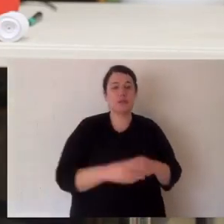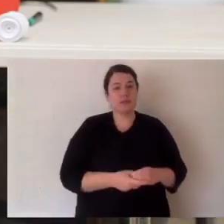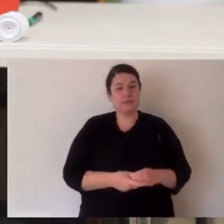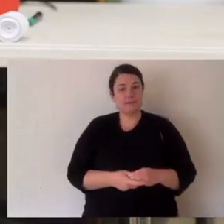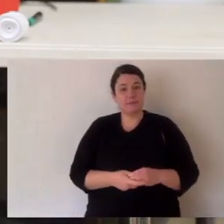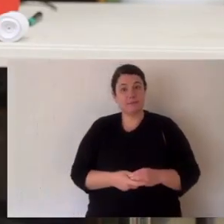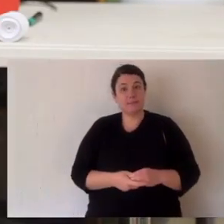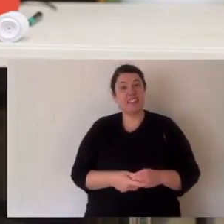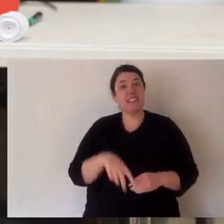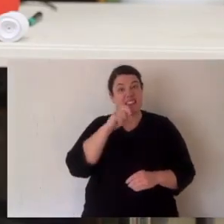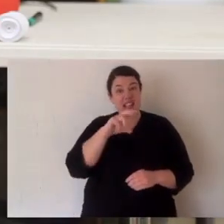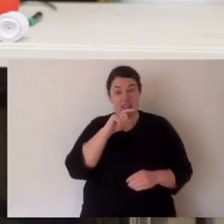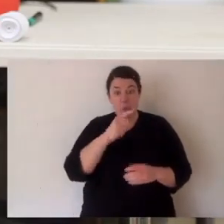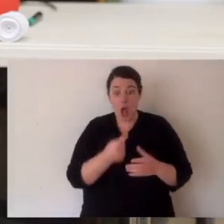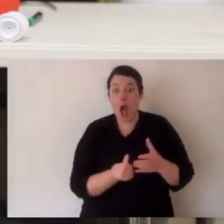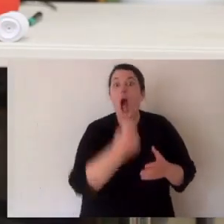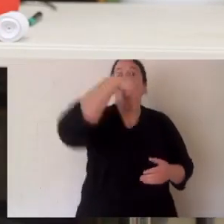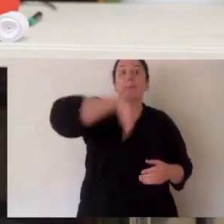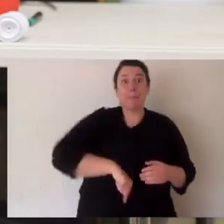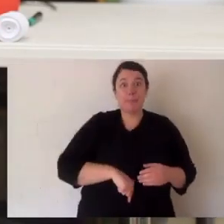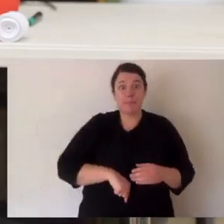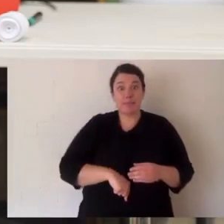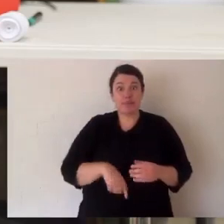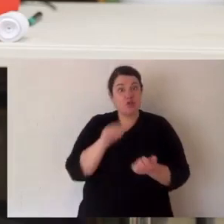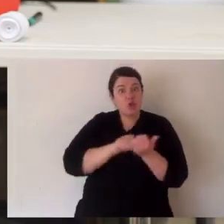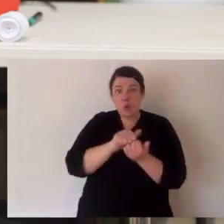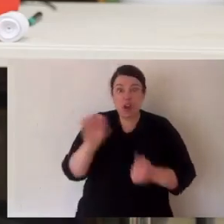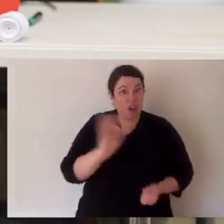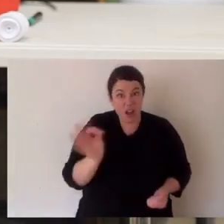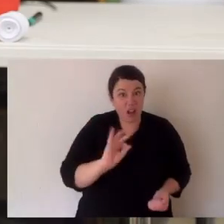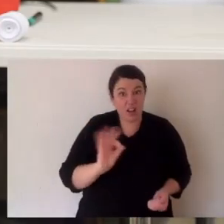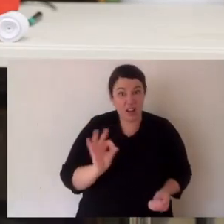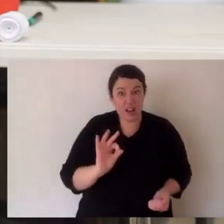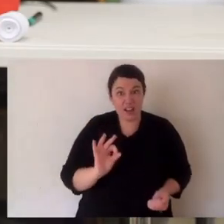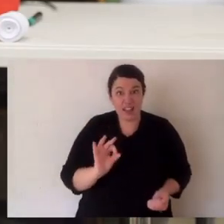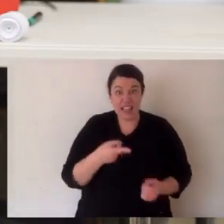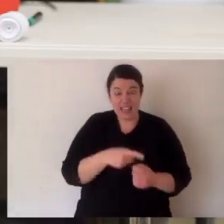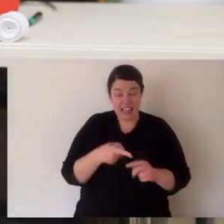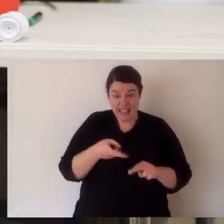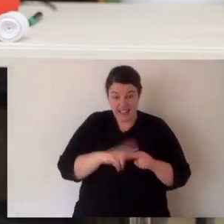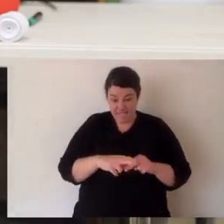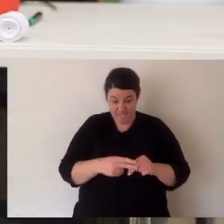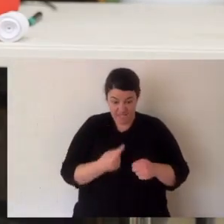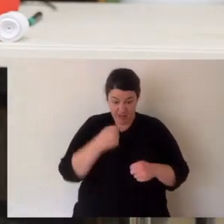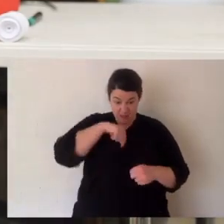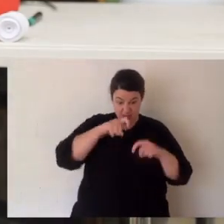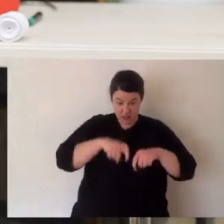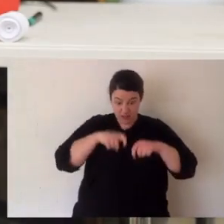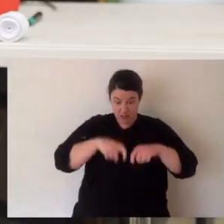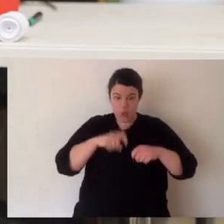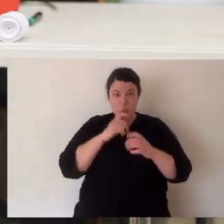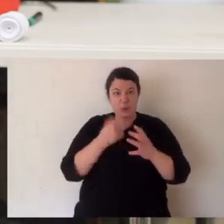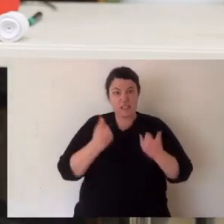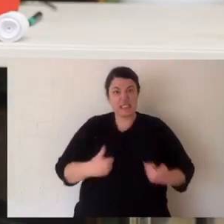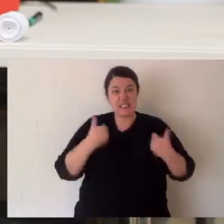whole, and that's what they do, they risk the food rotting inside. Now, we chop up our food.